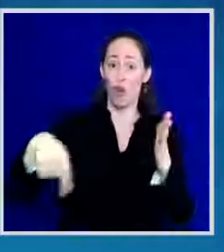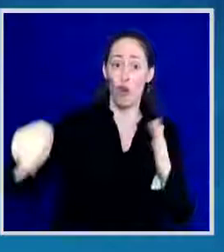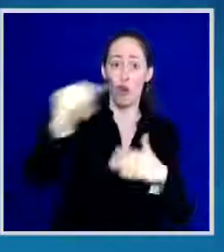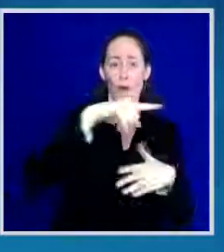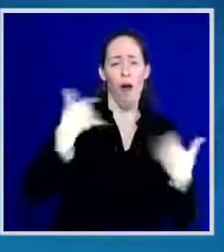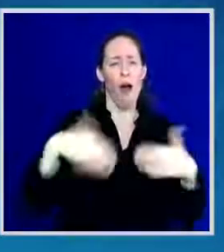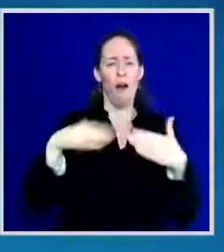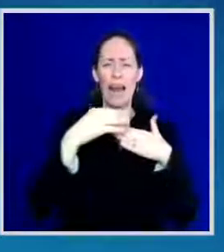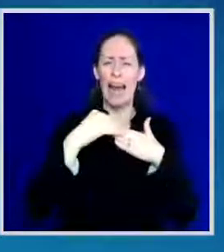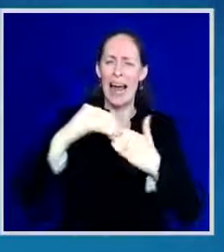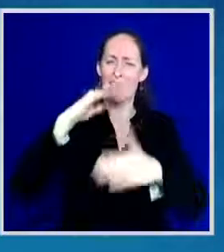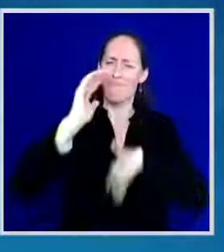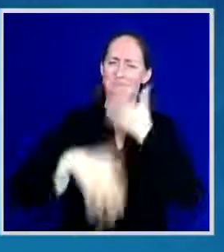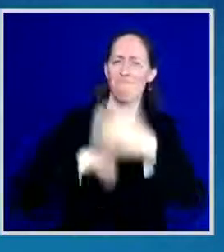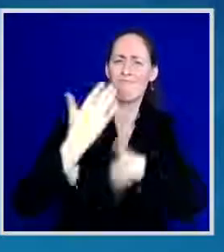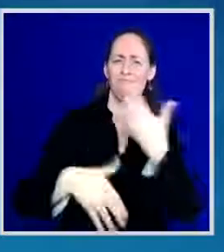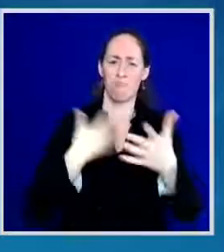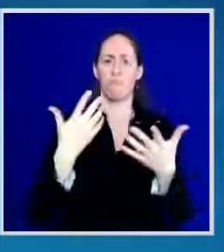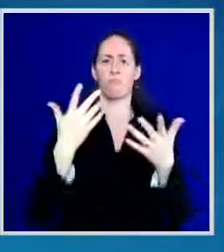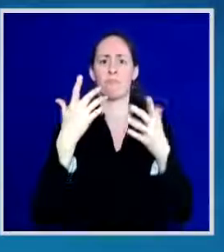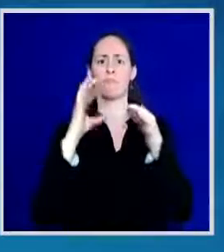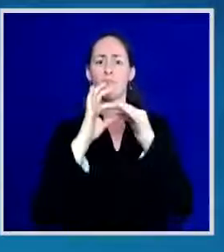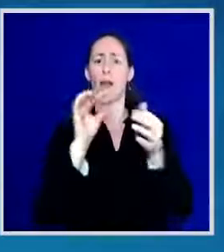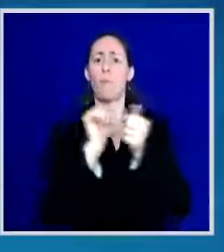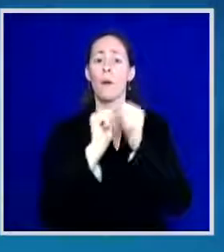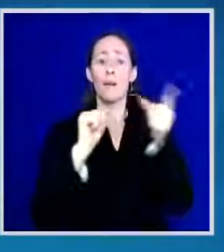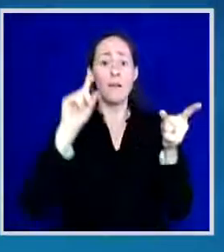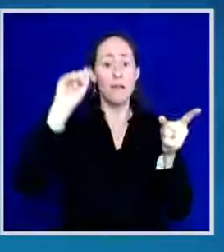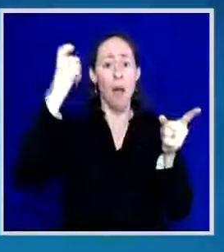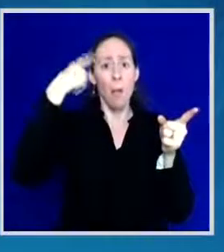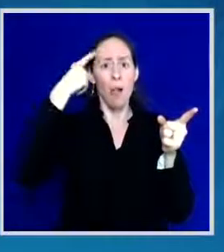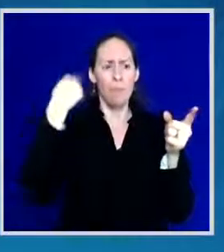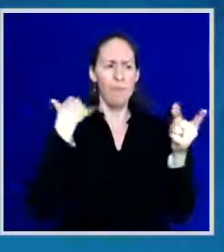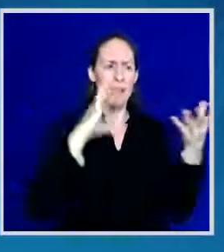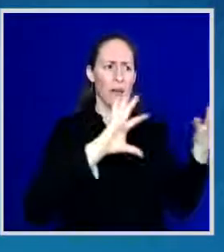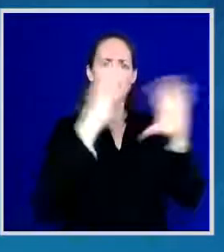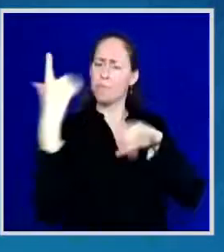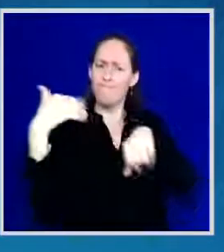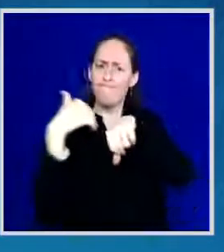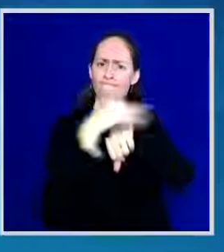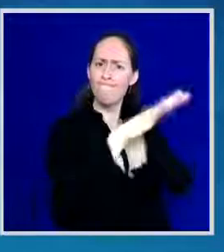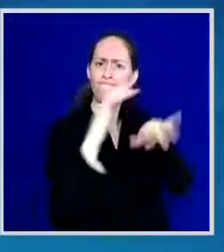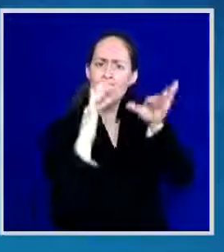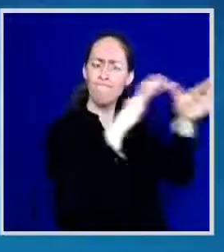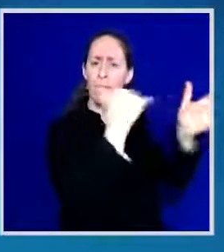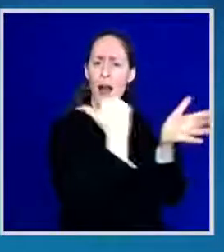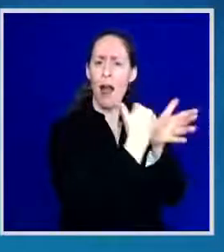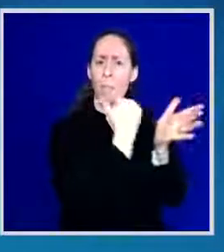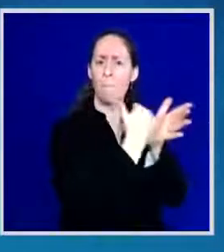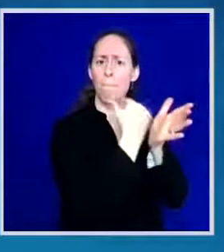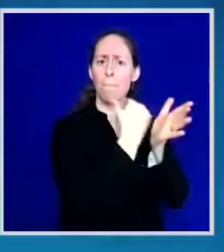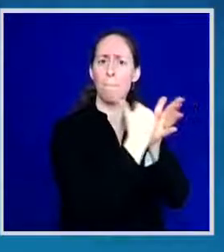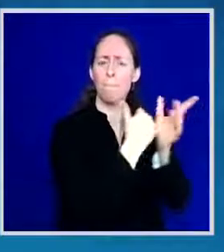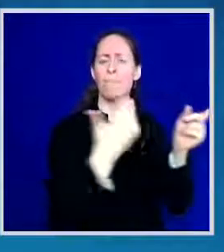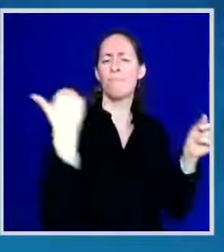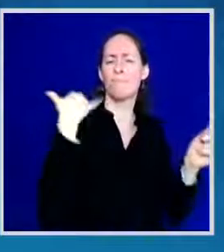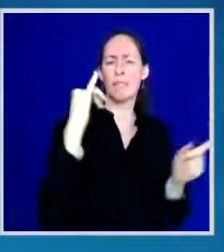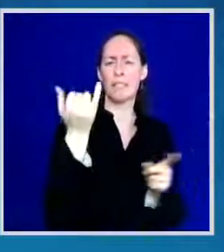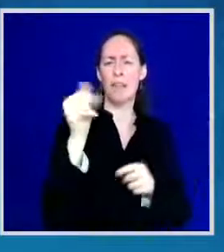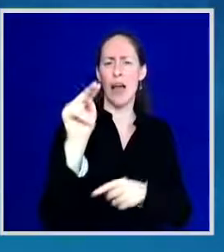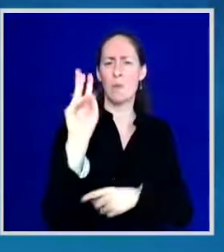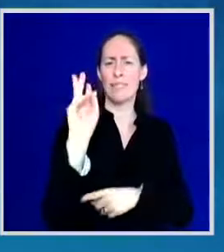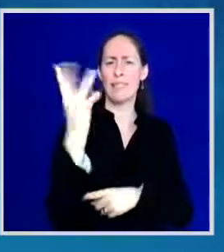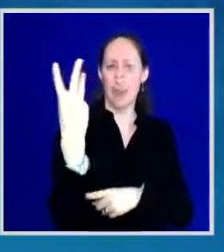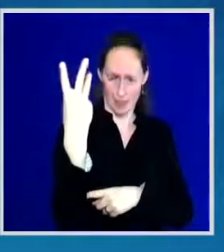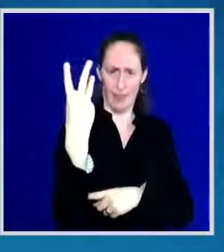the Capitol to protect our democracy after the attack on the Capitol of January 6th and of course now here as part of this great